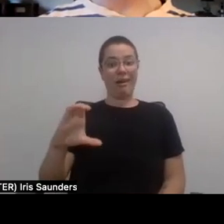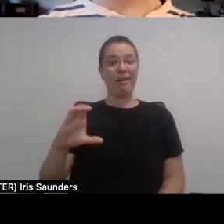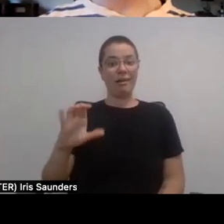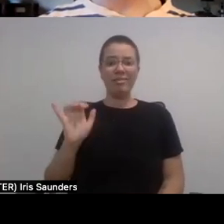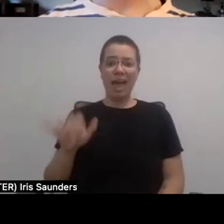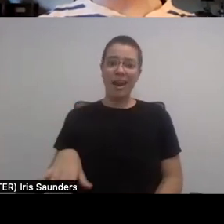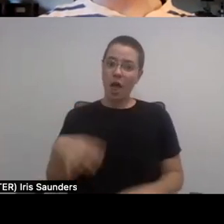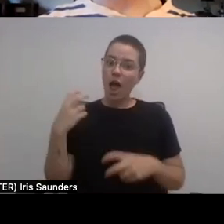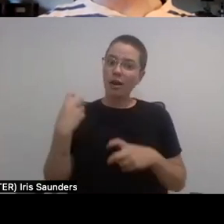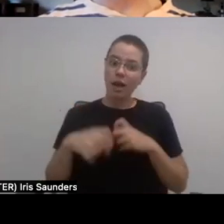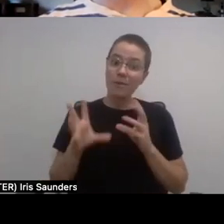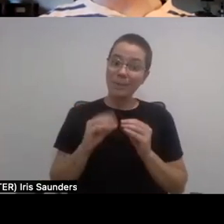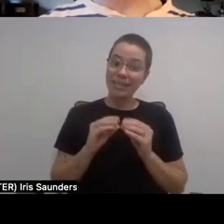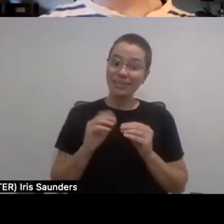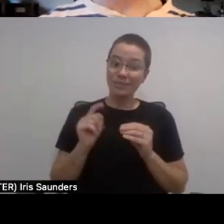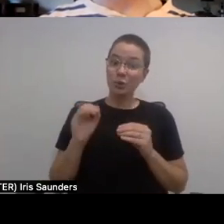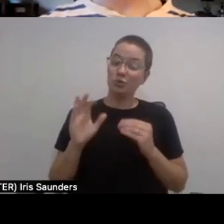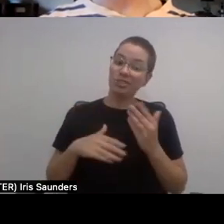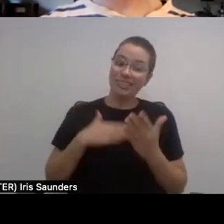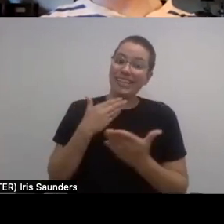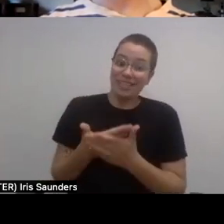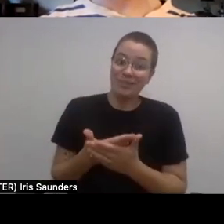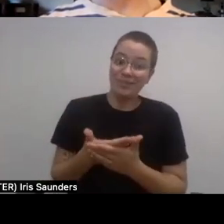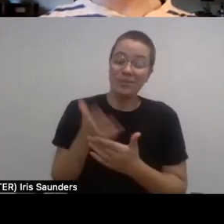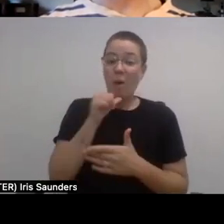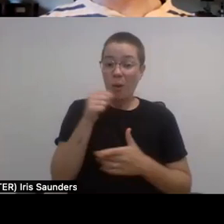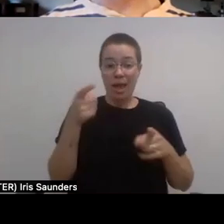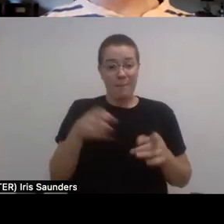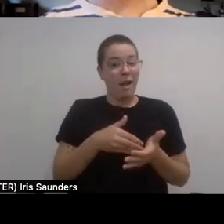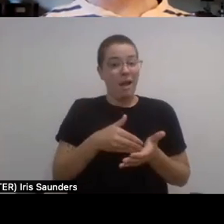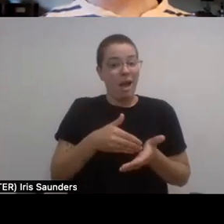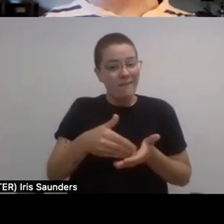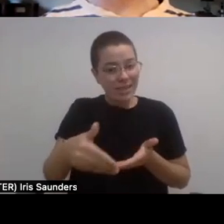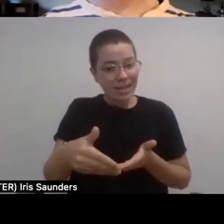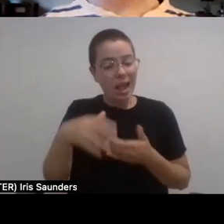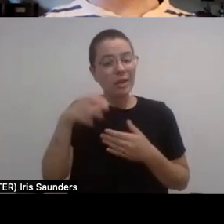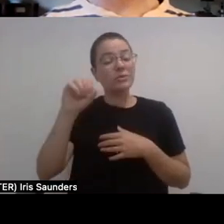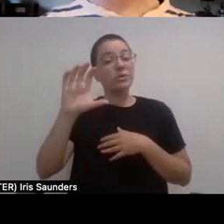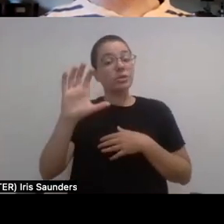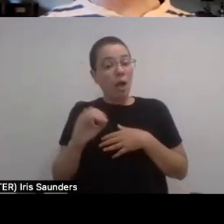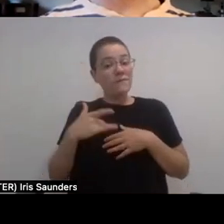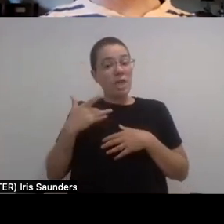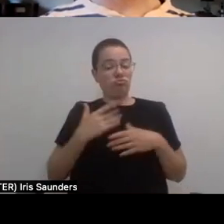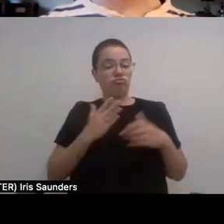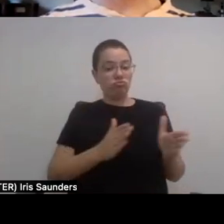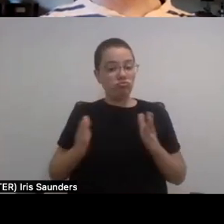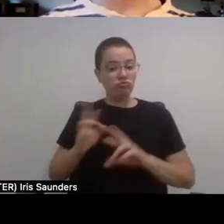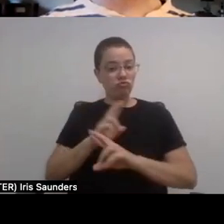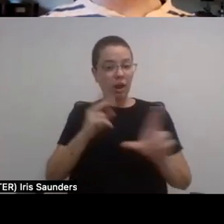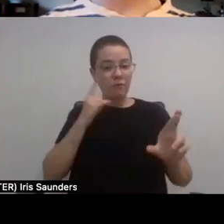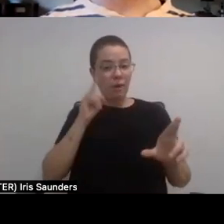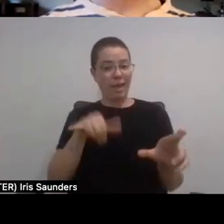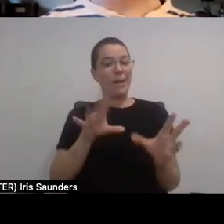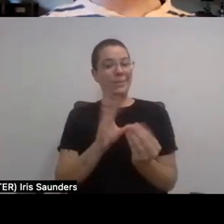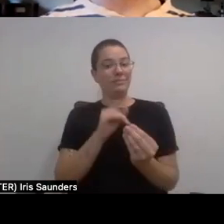get, and they're not always going to happen, you know, very often. So, you know, being ready for that meeting as you can